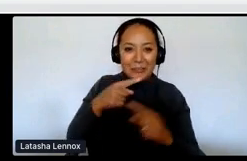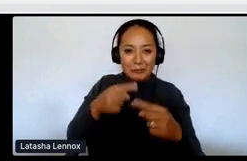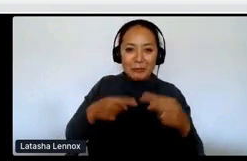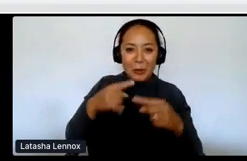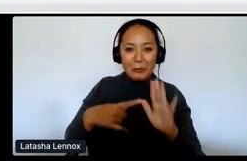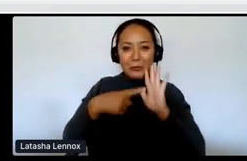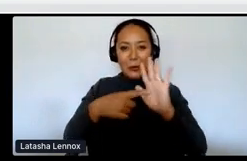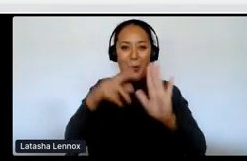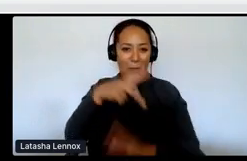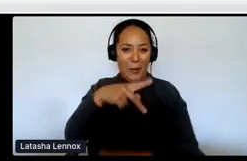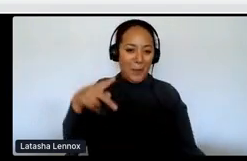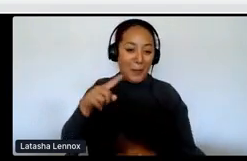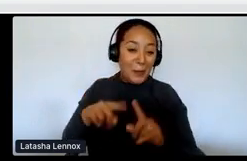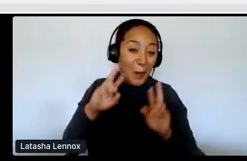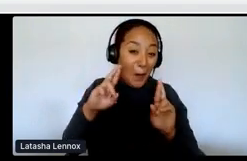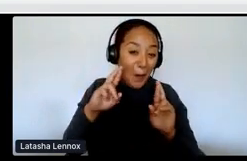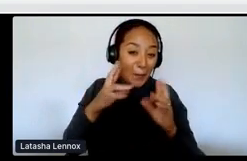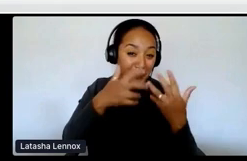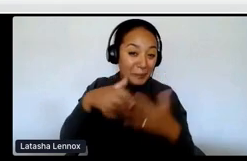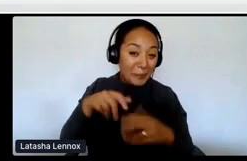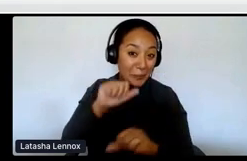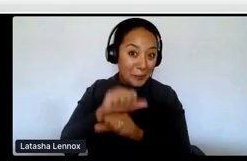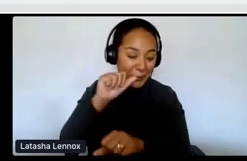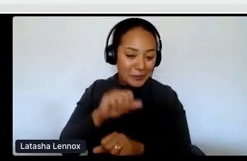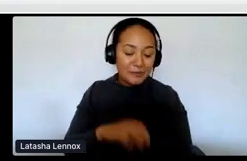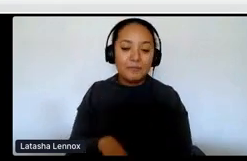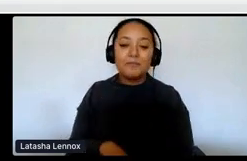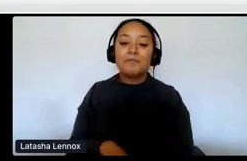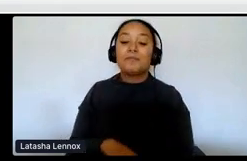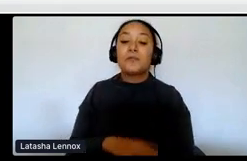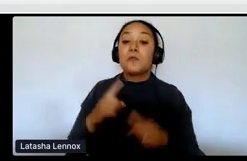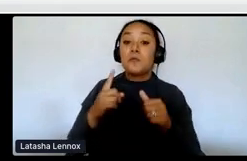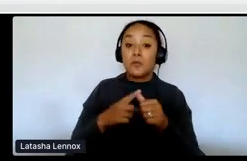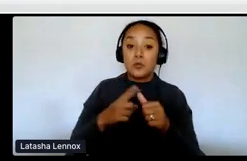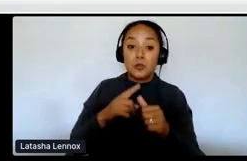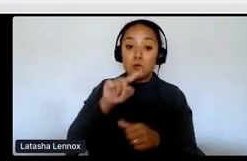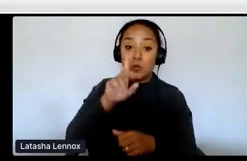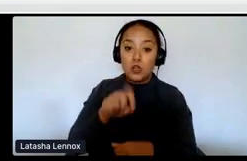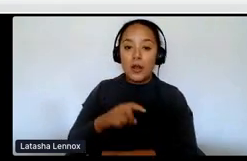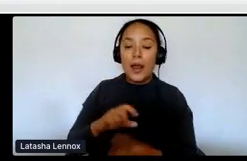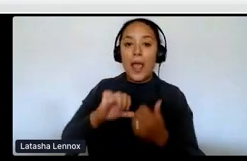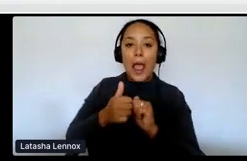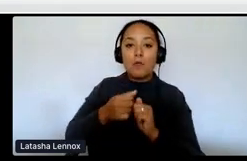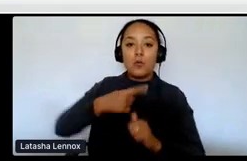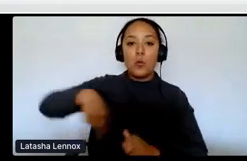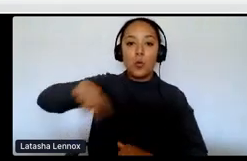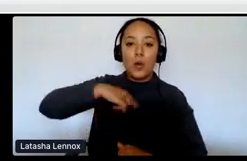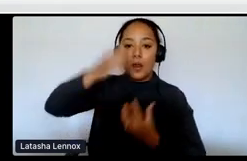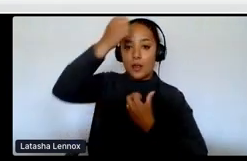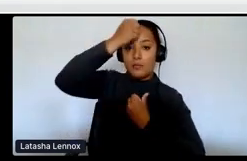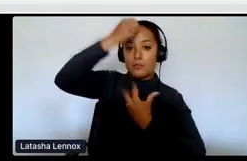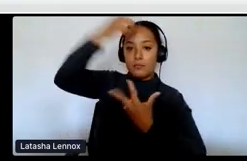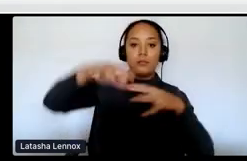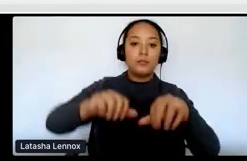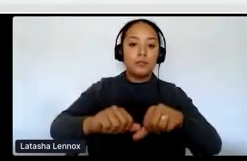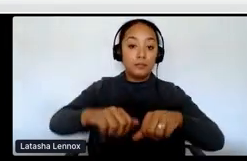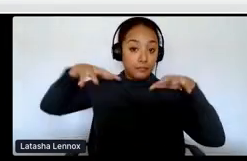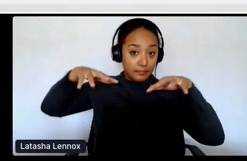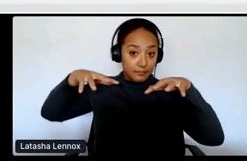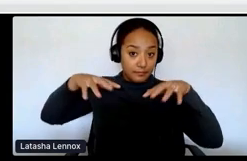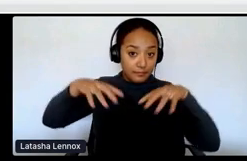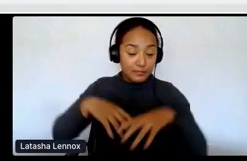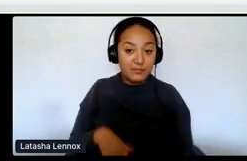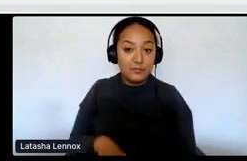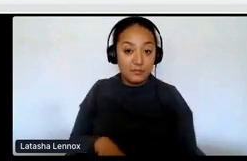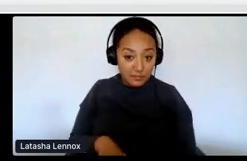going to start with today is how do we decolonize? Okay, thank you. It looks good. How do we decolonize? And so that's just a question